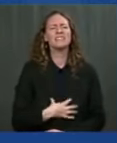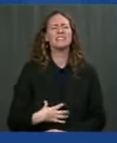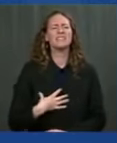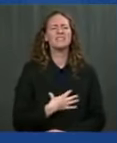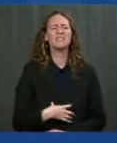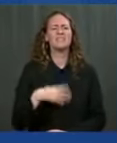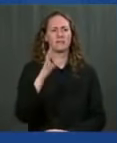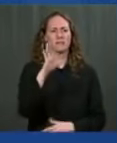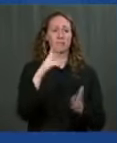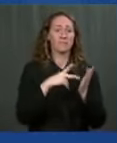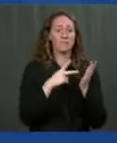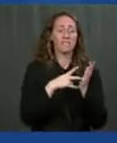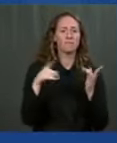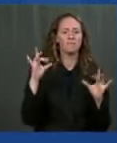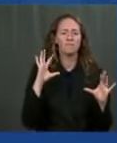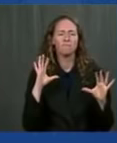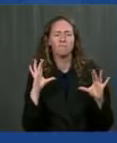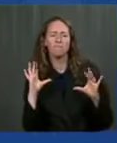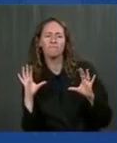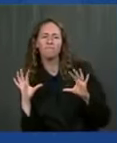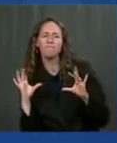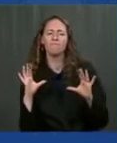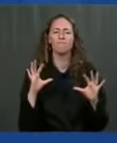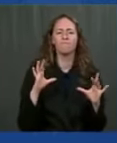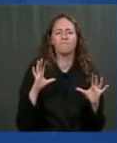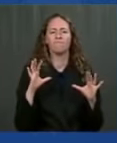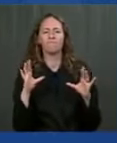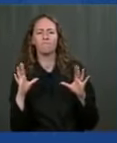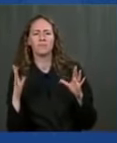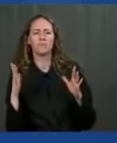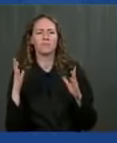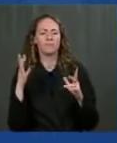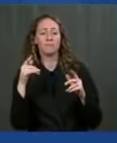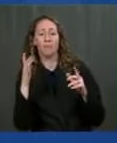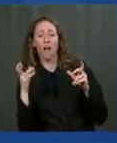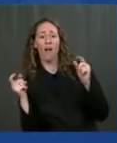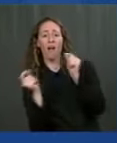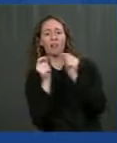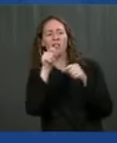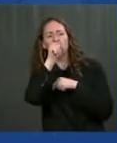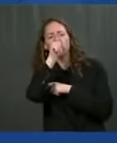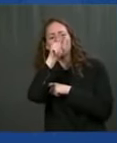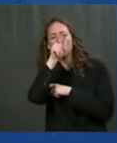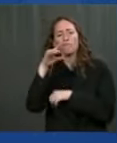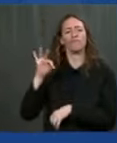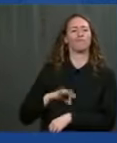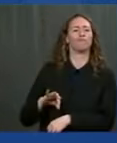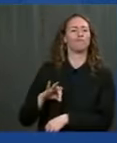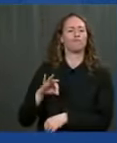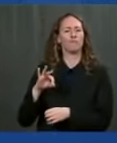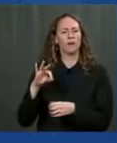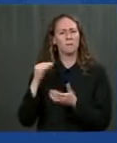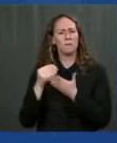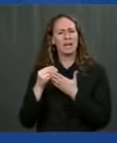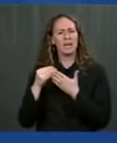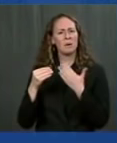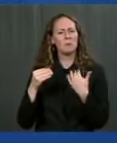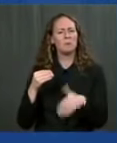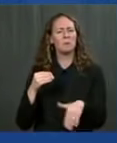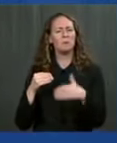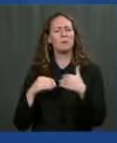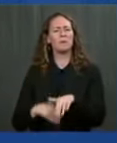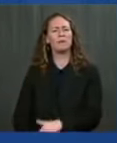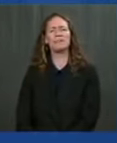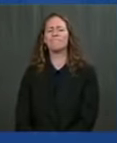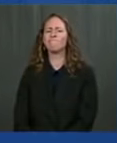where people get rewards to go out to anyway. And it just seems, I know this sounds